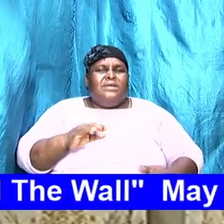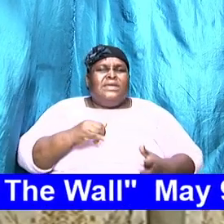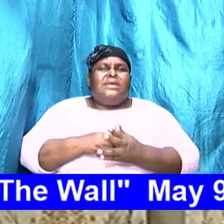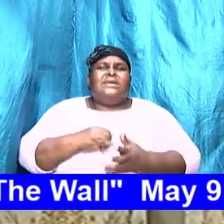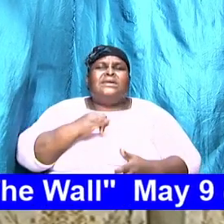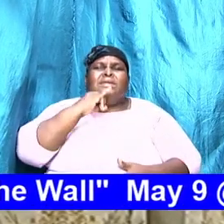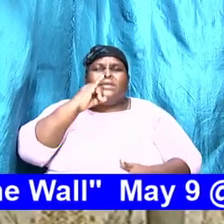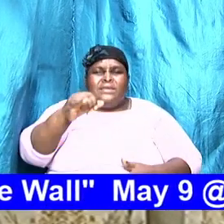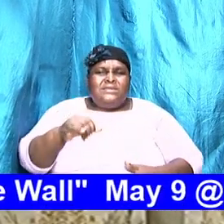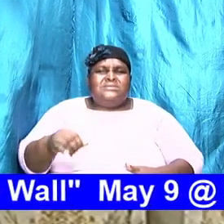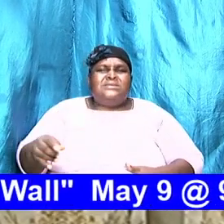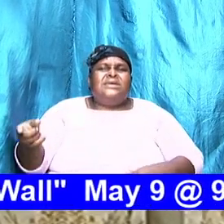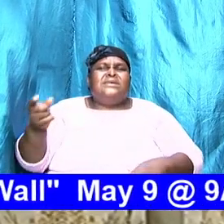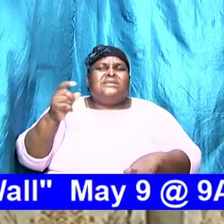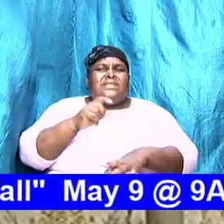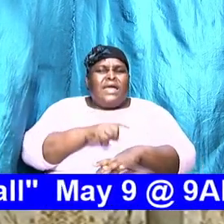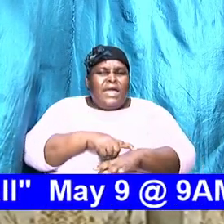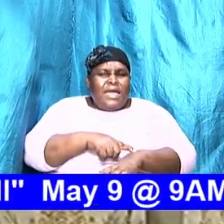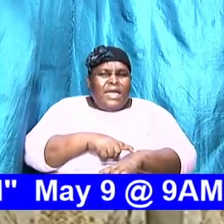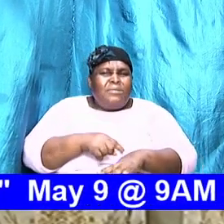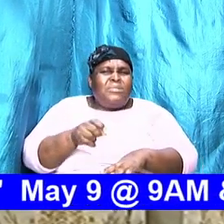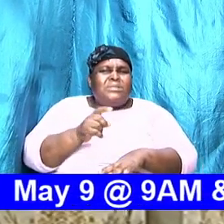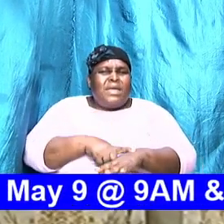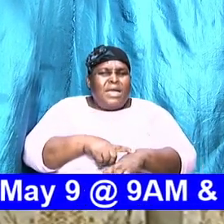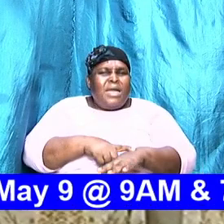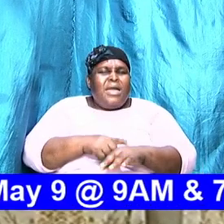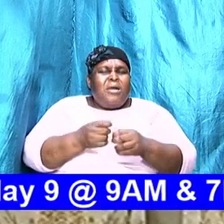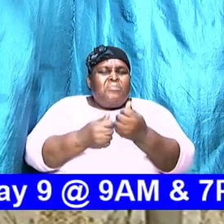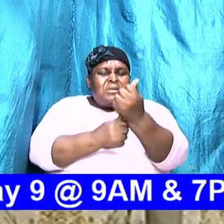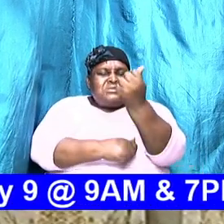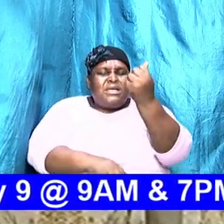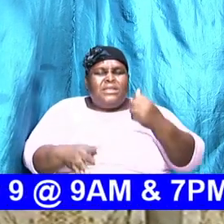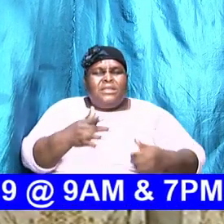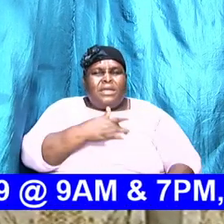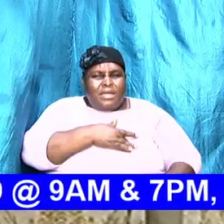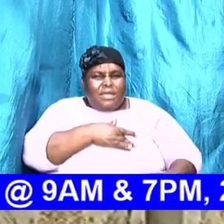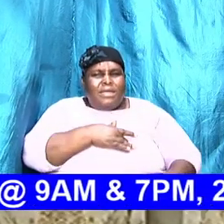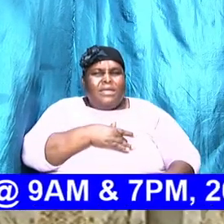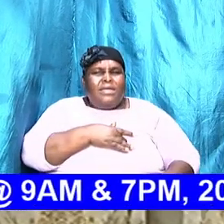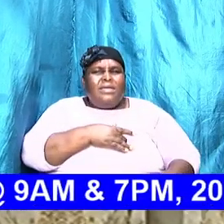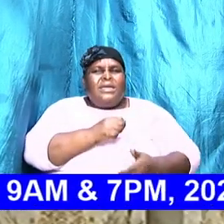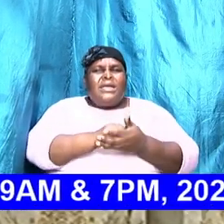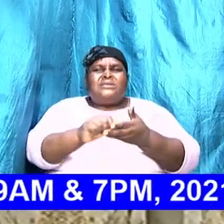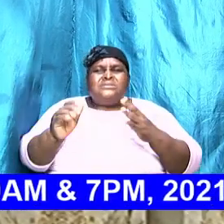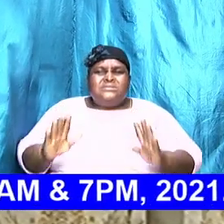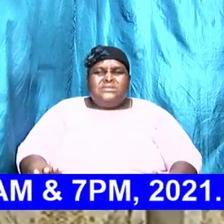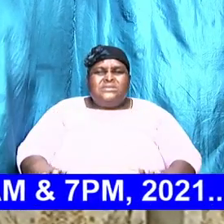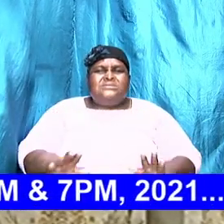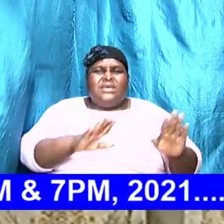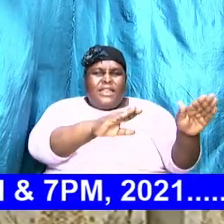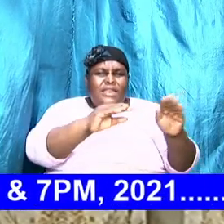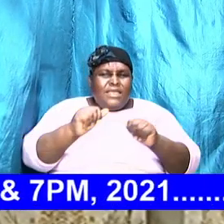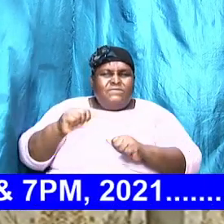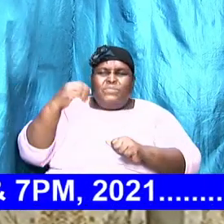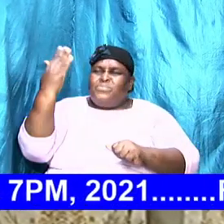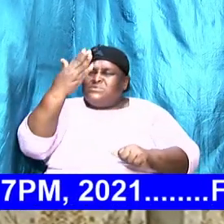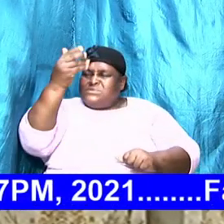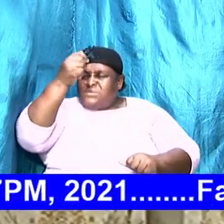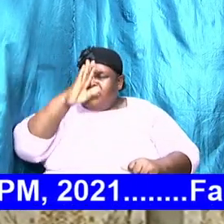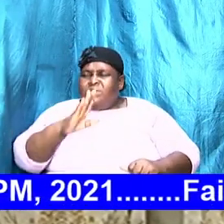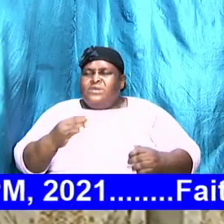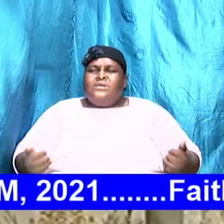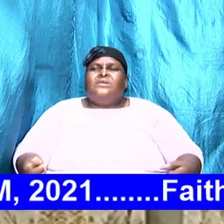A backsliding heart. A seed that I've walked out of the presence of God today. Today, the seed